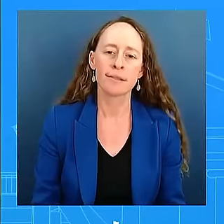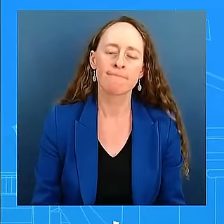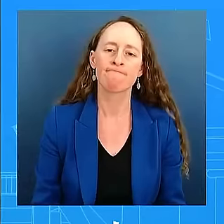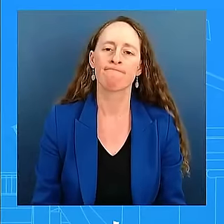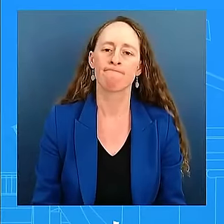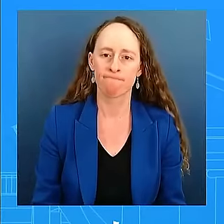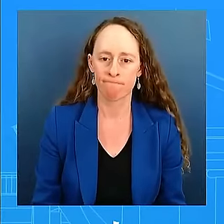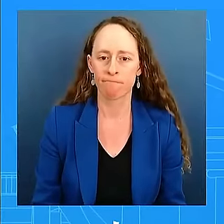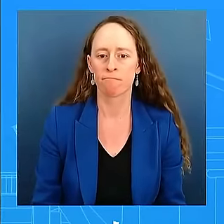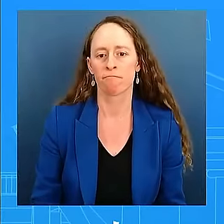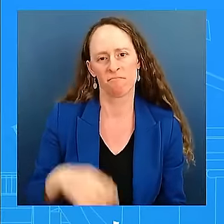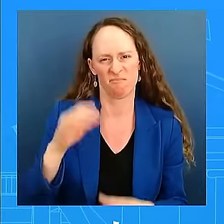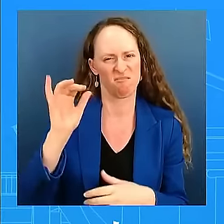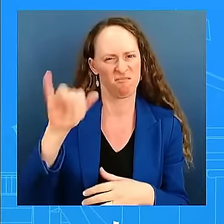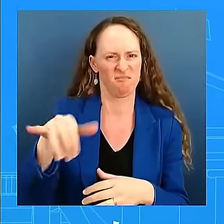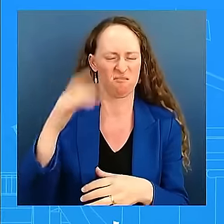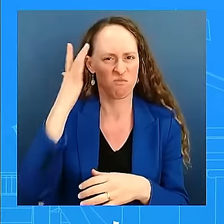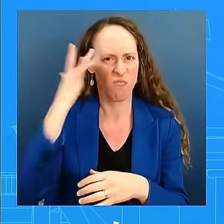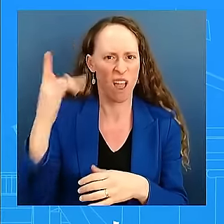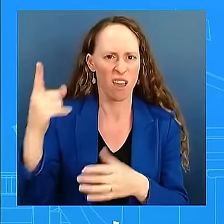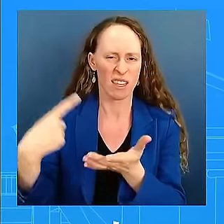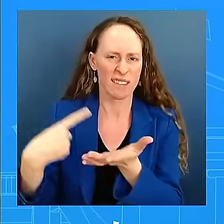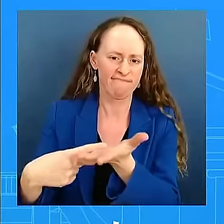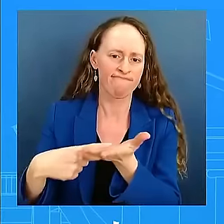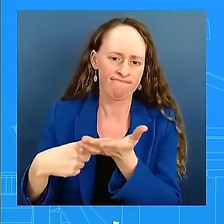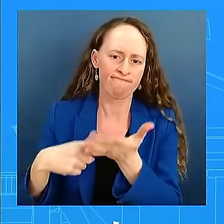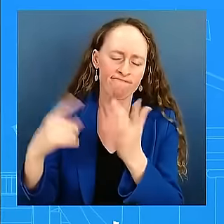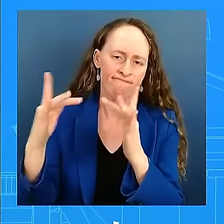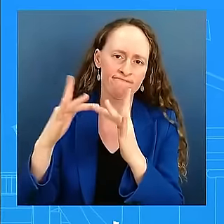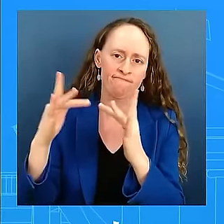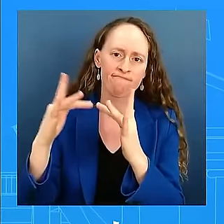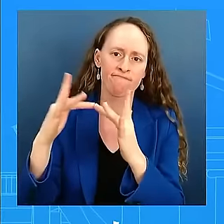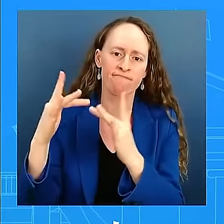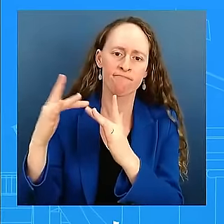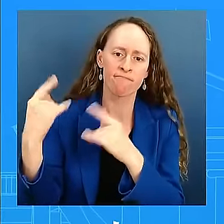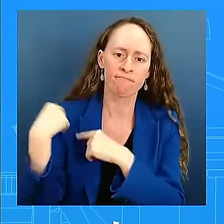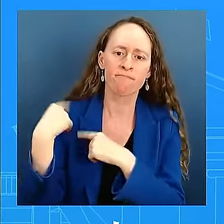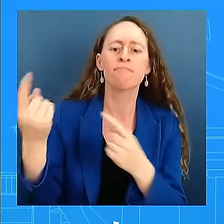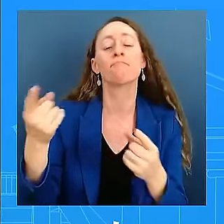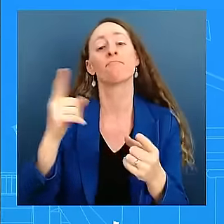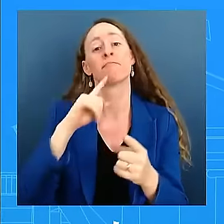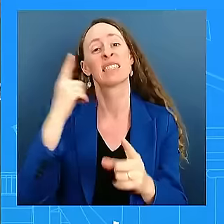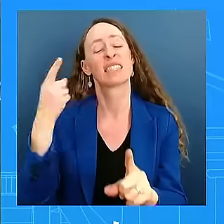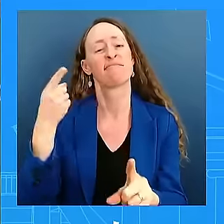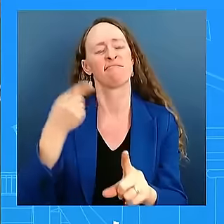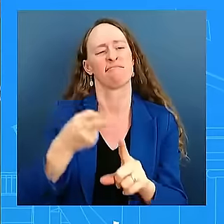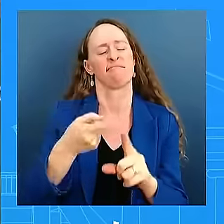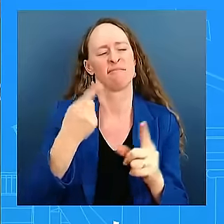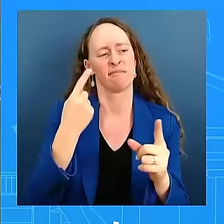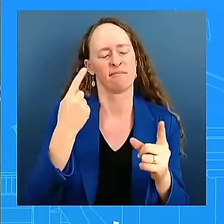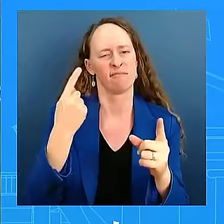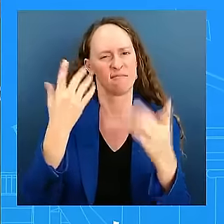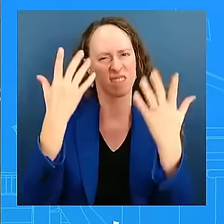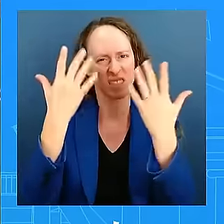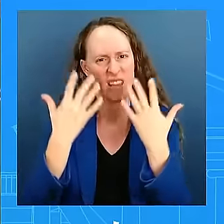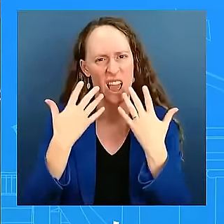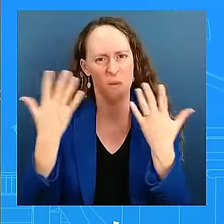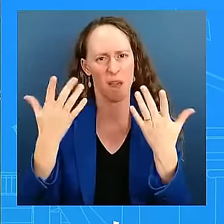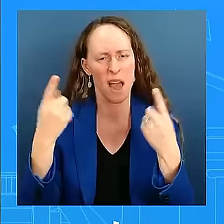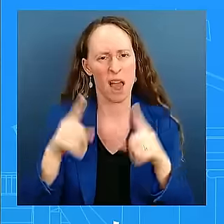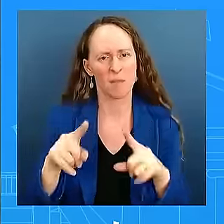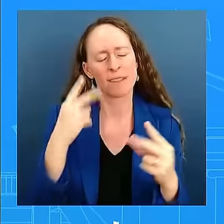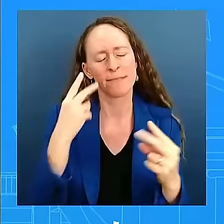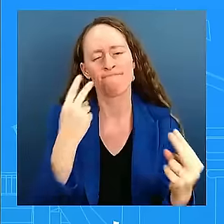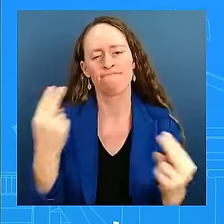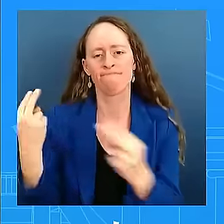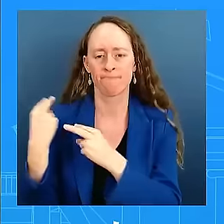was focused on commemorating this incredibly sad day. Okay. So there was not a detailed conversation about I don't have anything